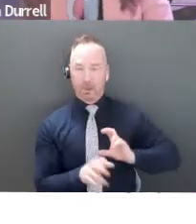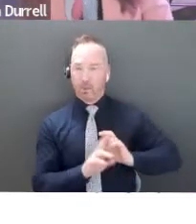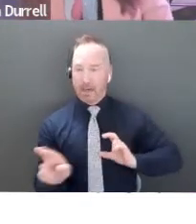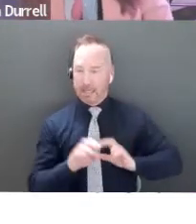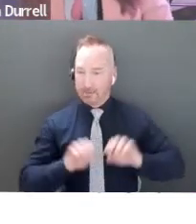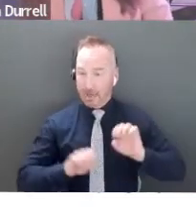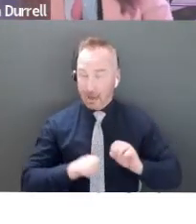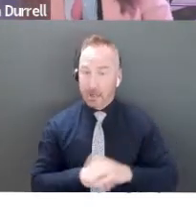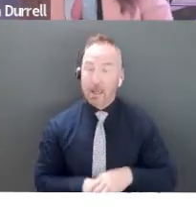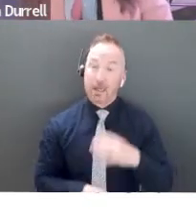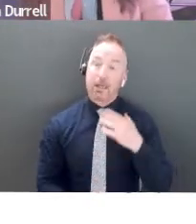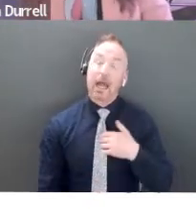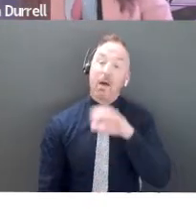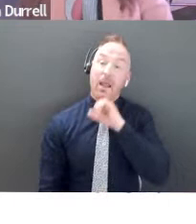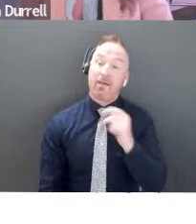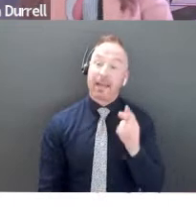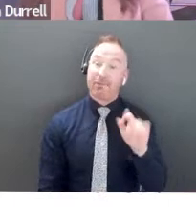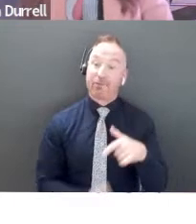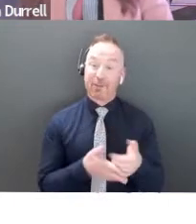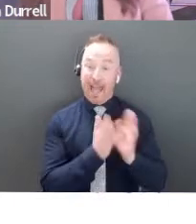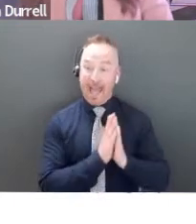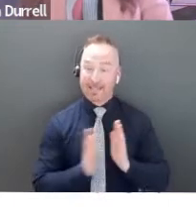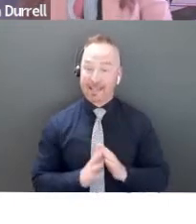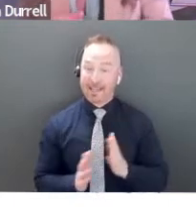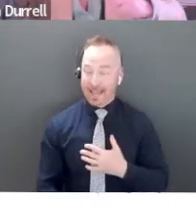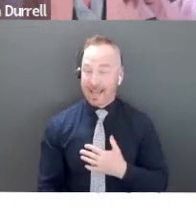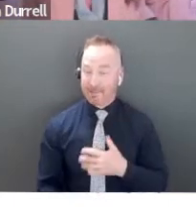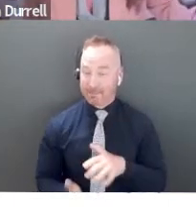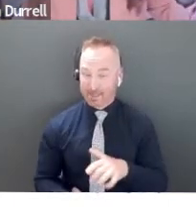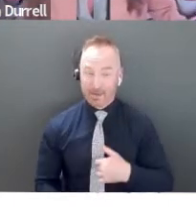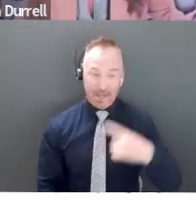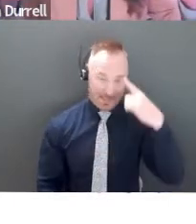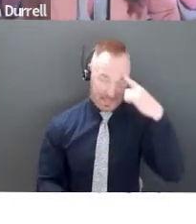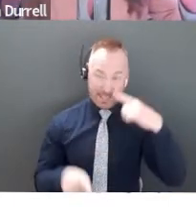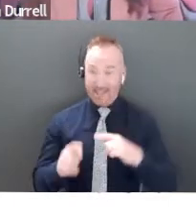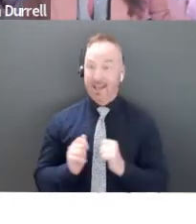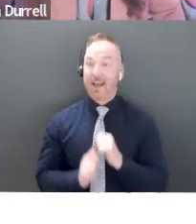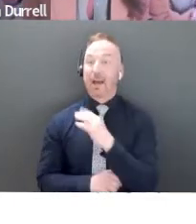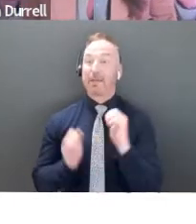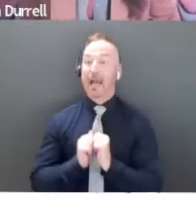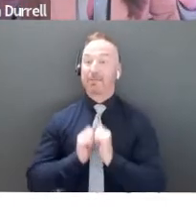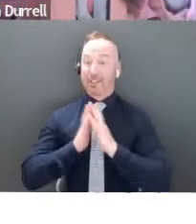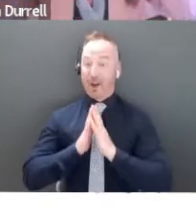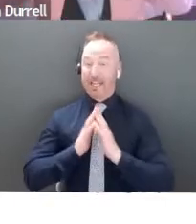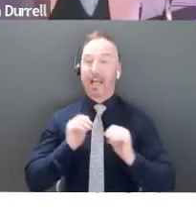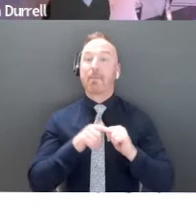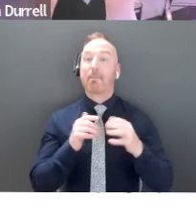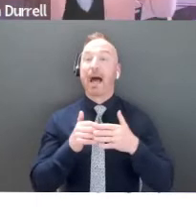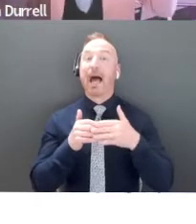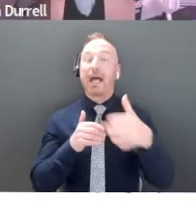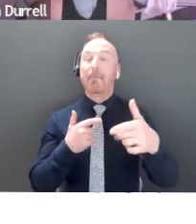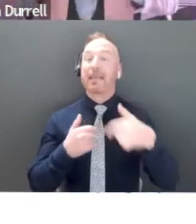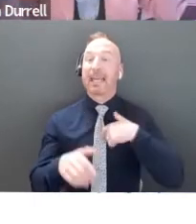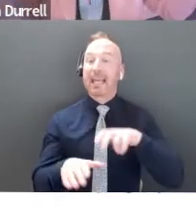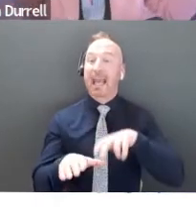I love it when the angels ask this question, because it cracks me up. When do you expect an exit? You're like, I'm just starting this company. I don't know when my exit's going to be there,